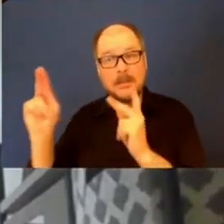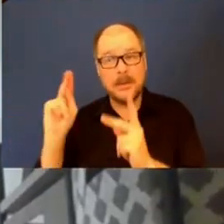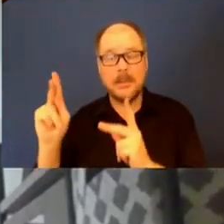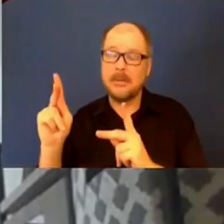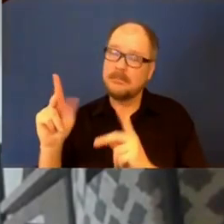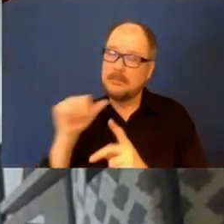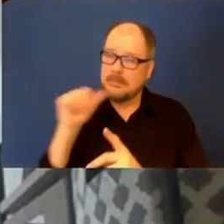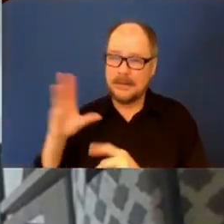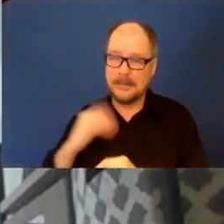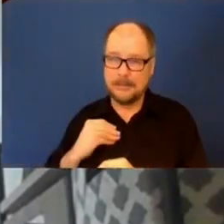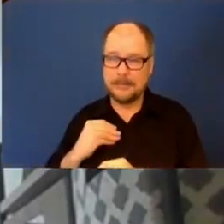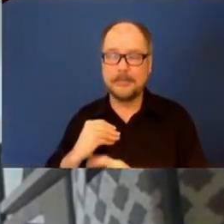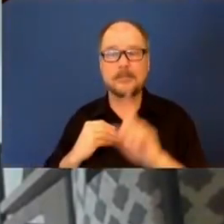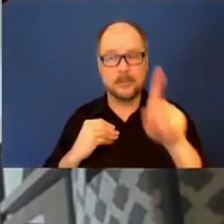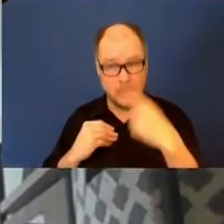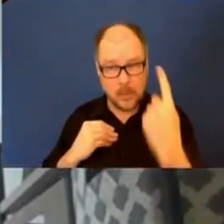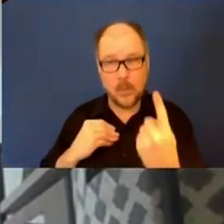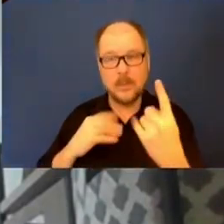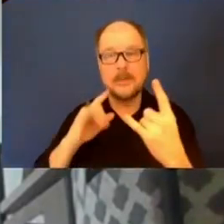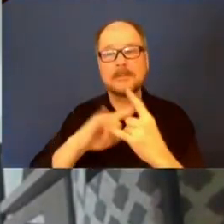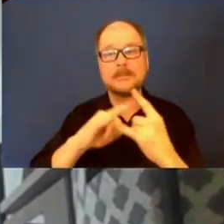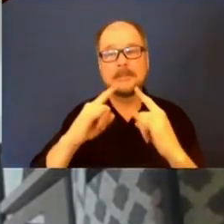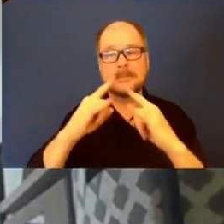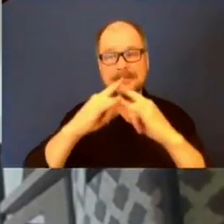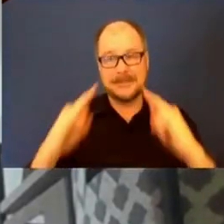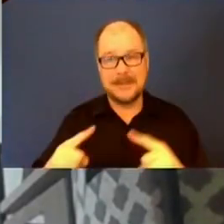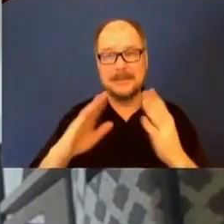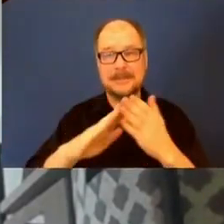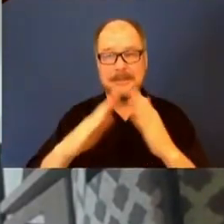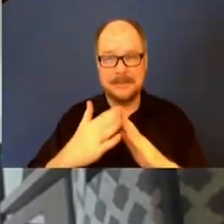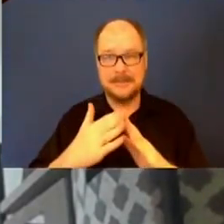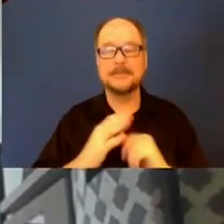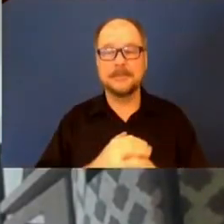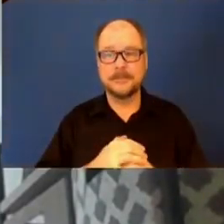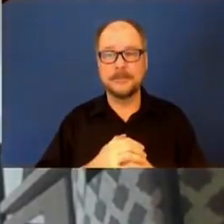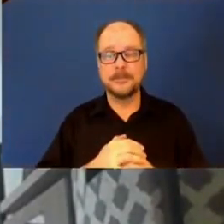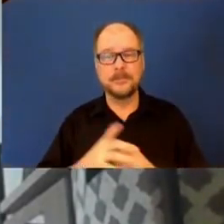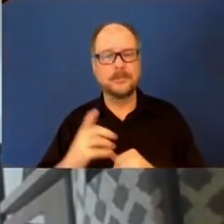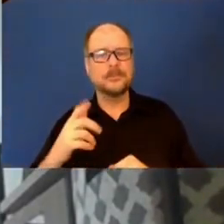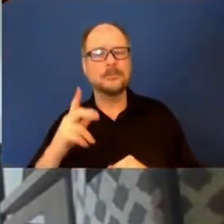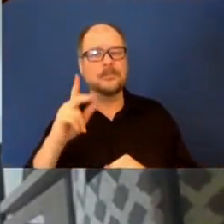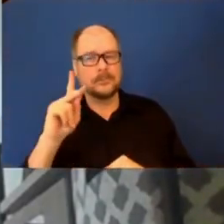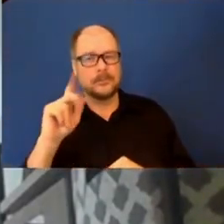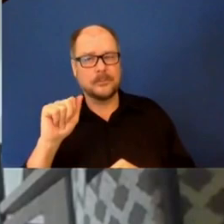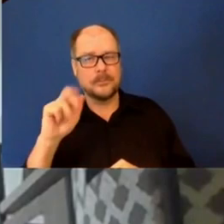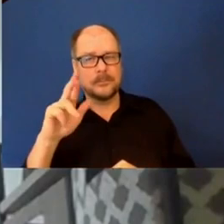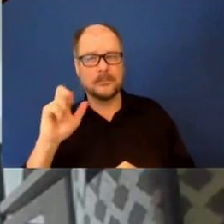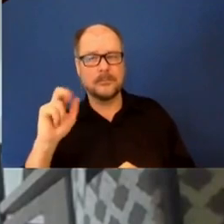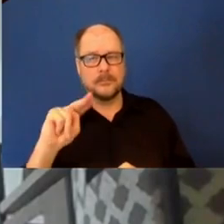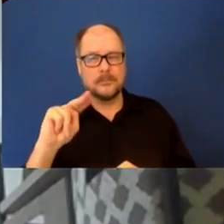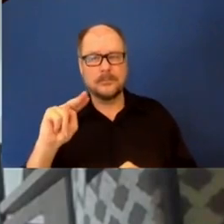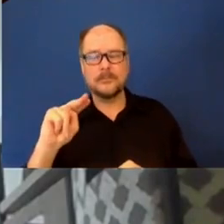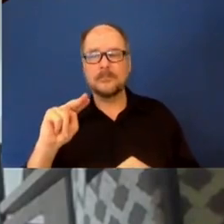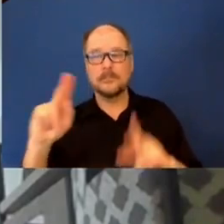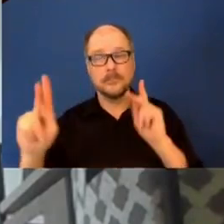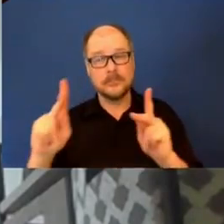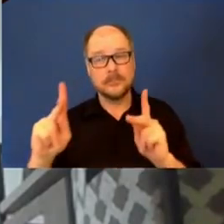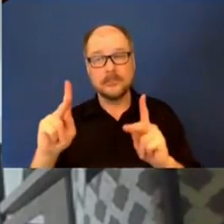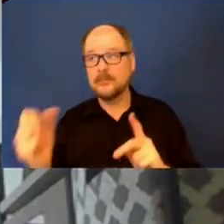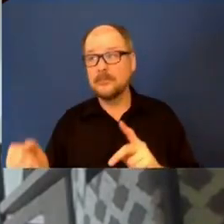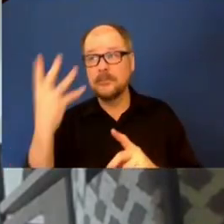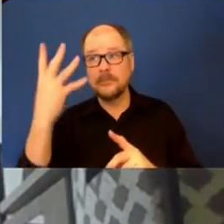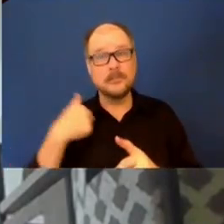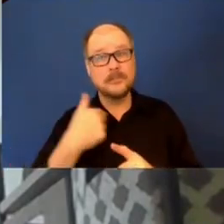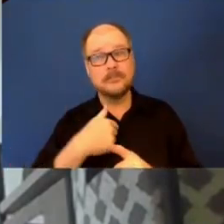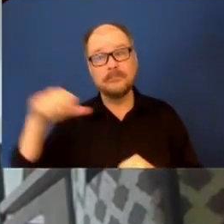Correct. And so we don't have the exact number of people that weren't in that area that were turned away. What I will say is that we